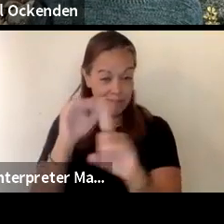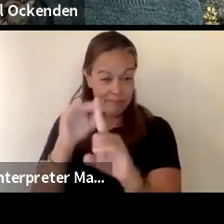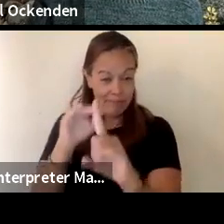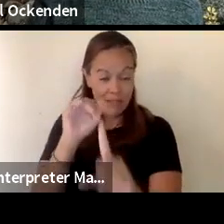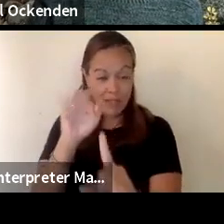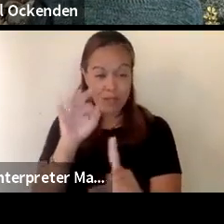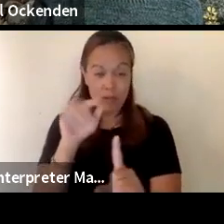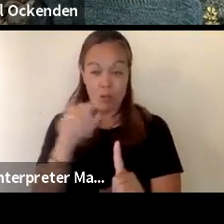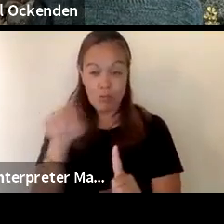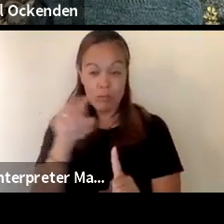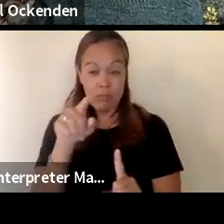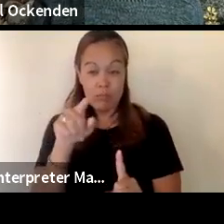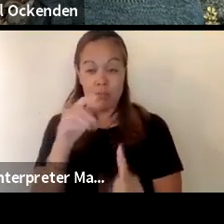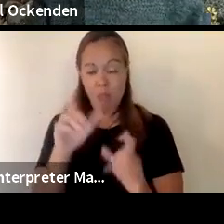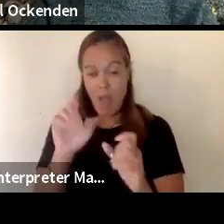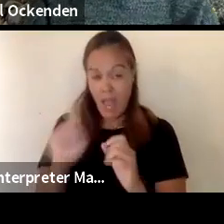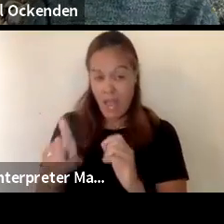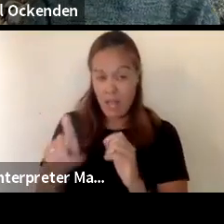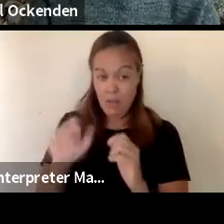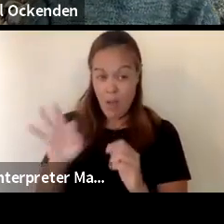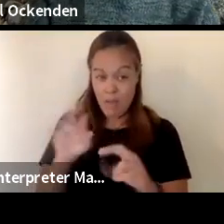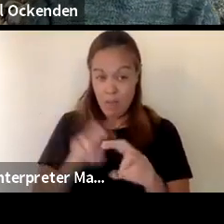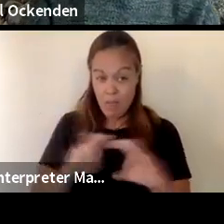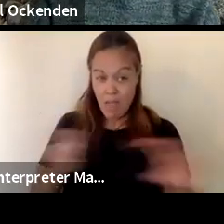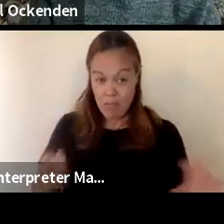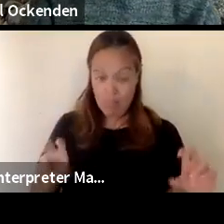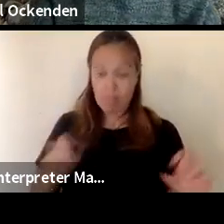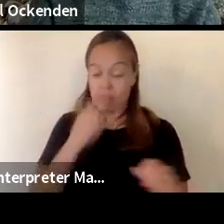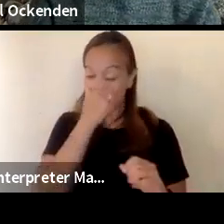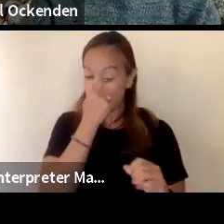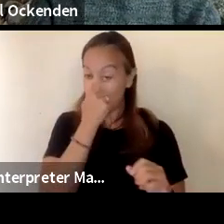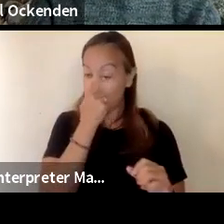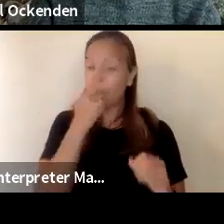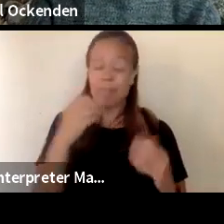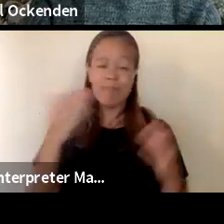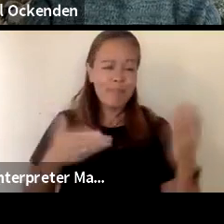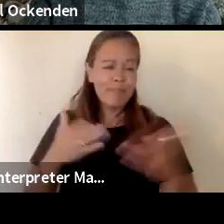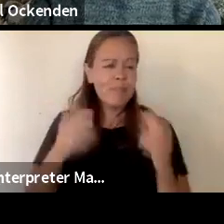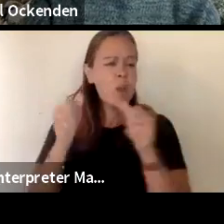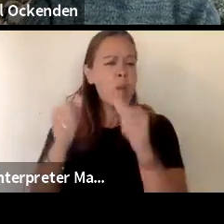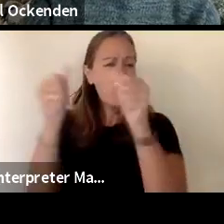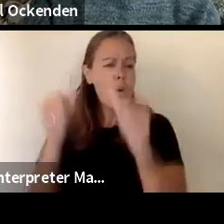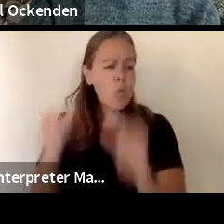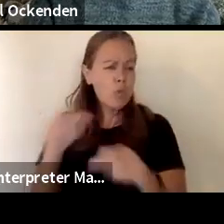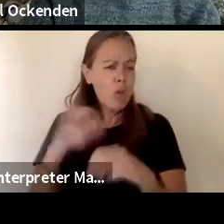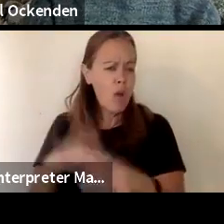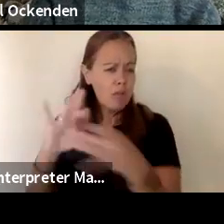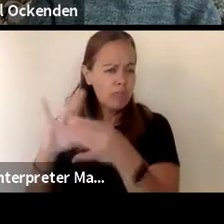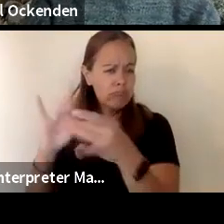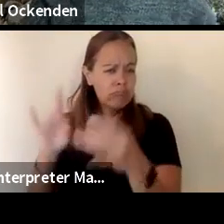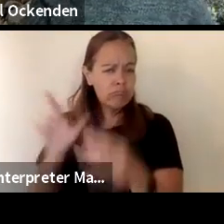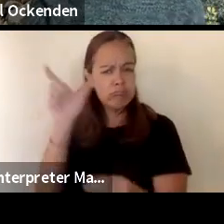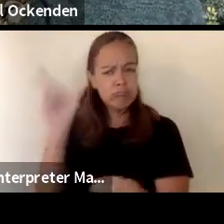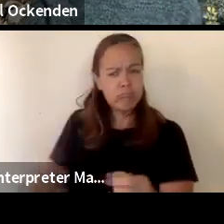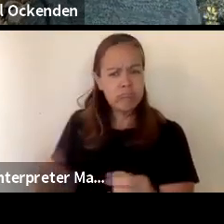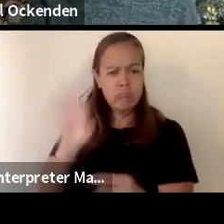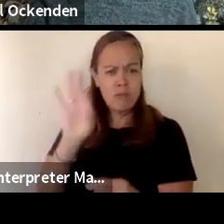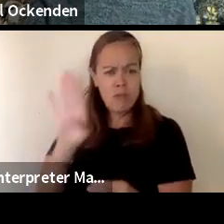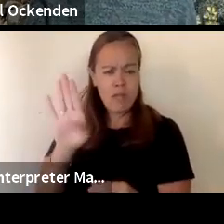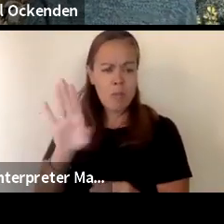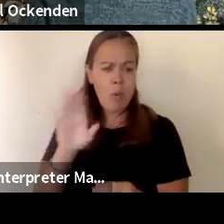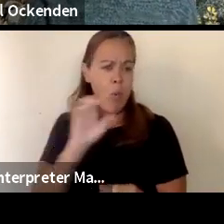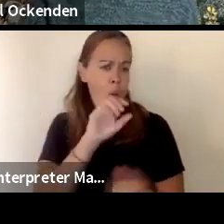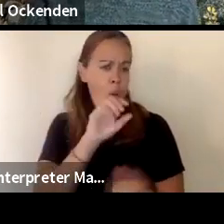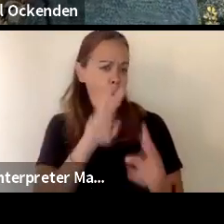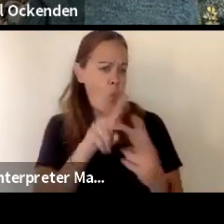have a i'd like to ask a question of our panel you're welcome to just post it on the comments area the facebook page or the youtube